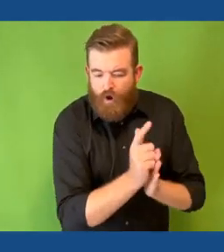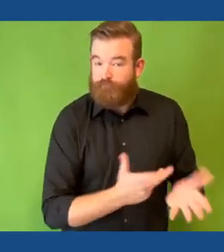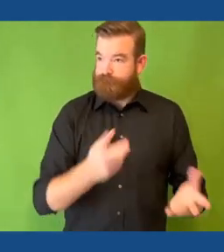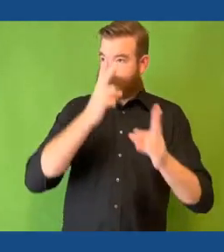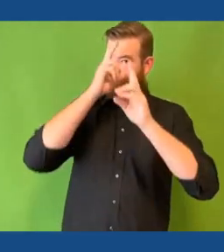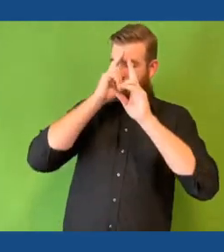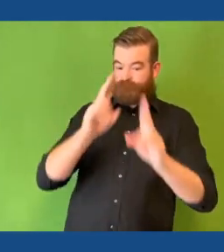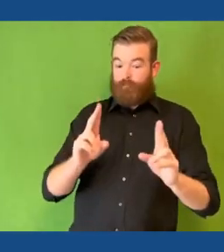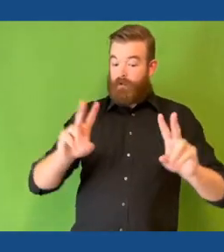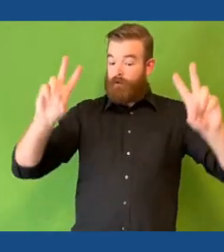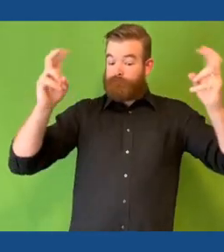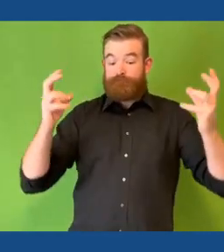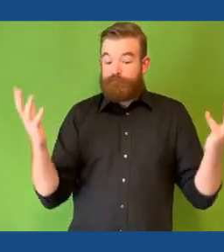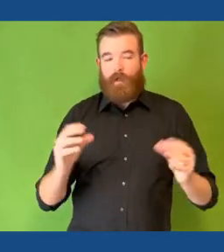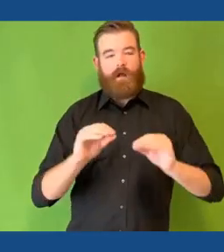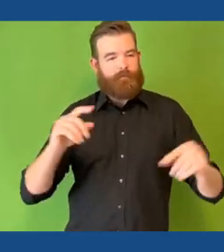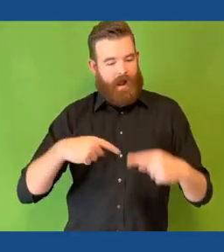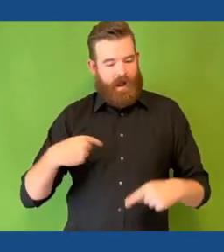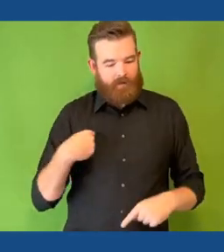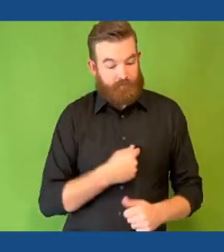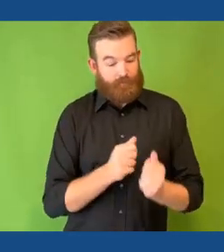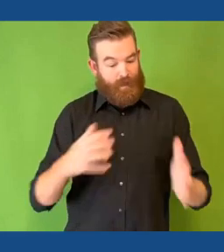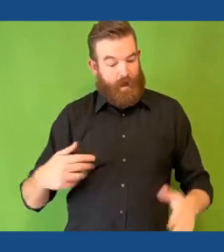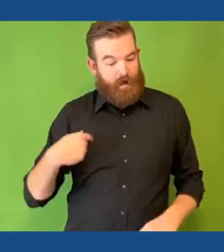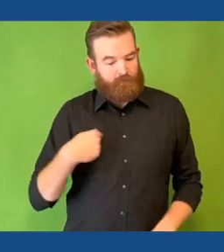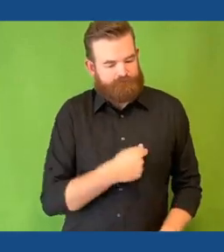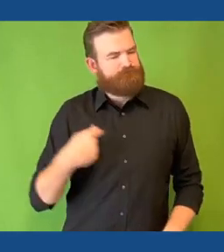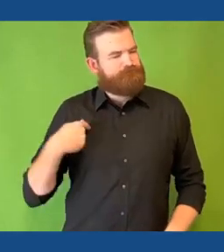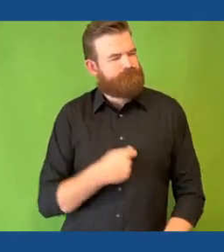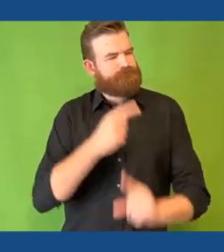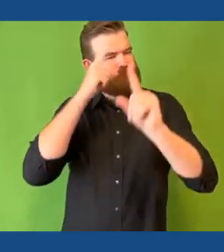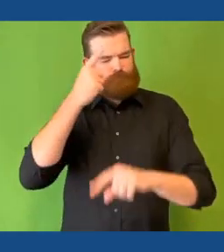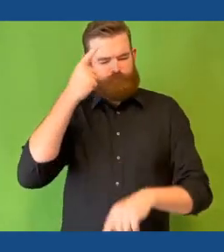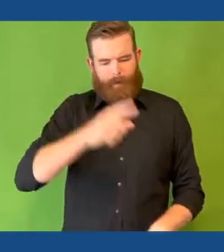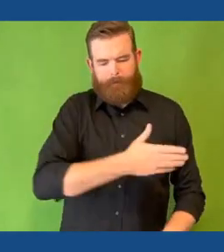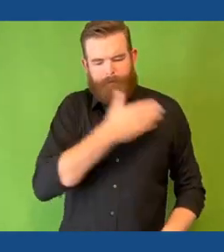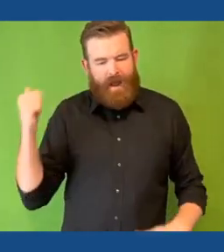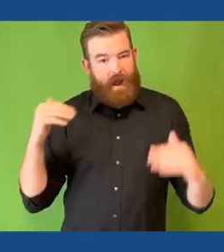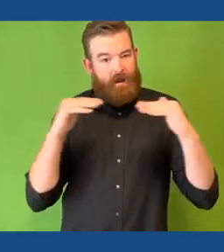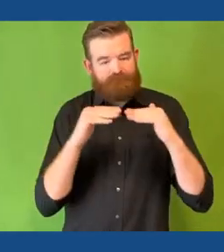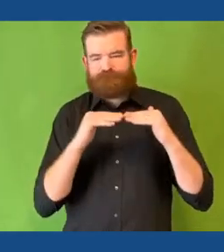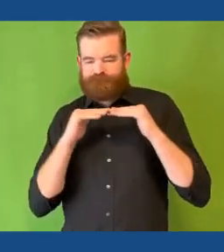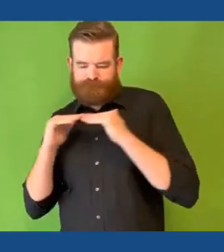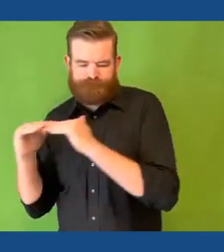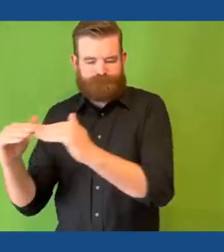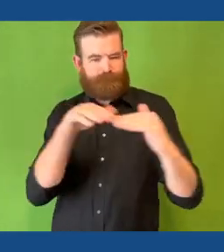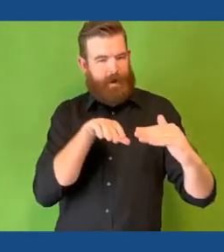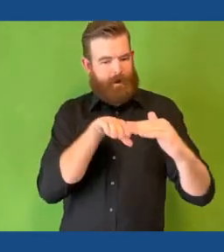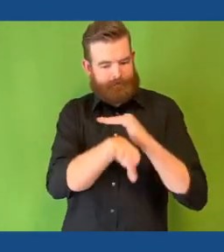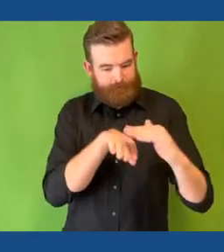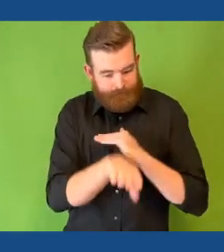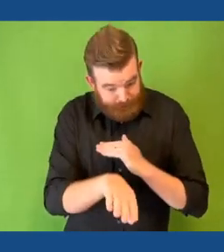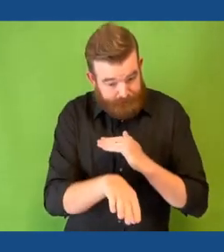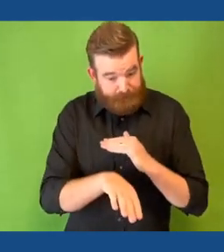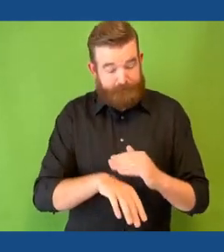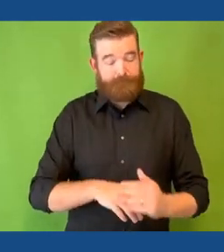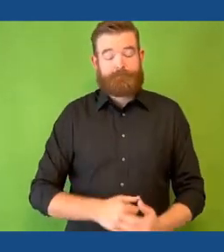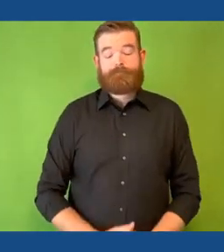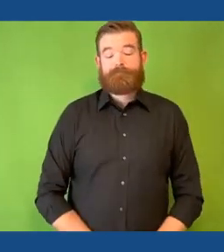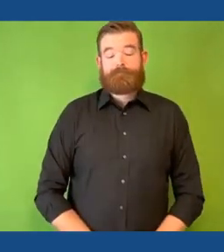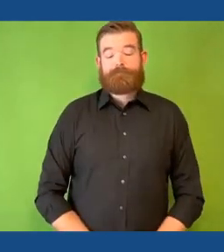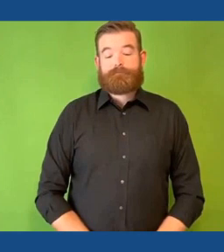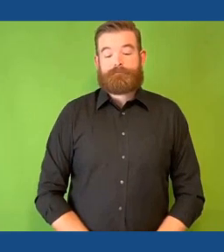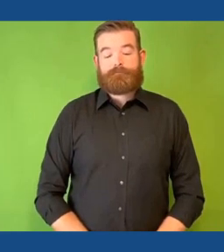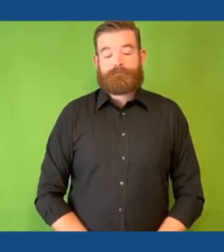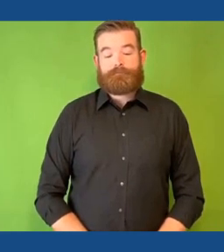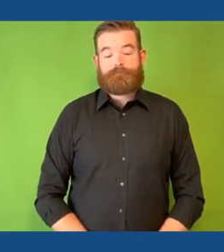nothing about us without us, as we strive for greater access, equity, and inclusion. Hello, I'm